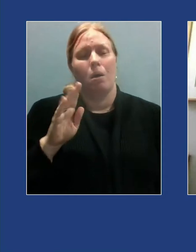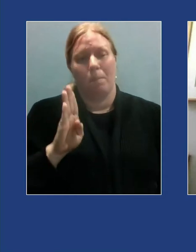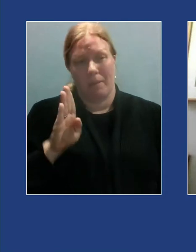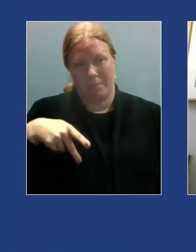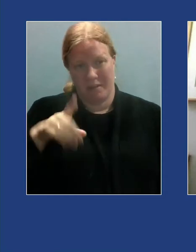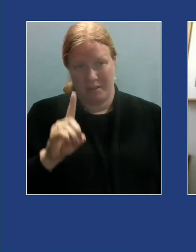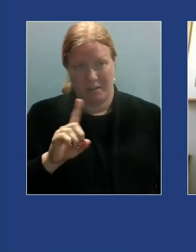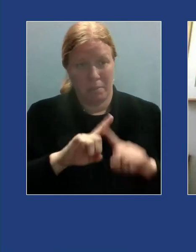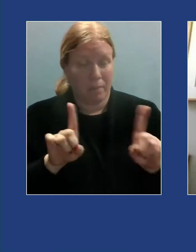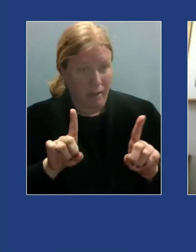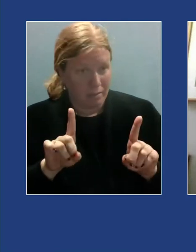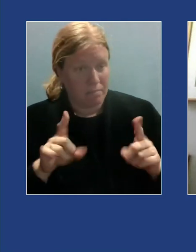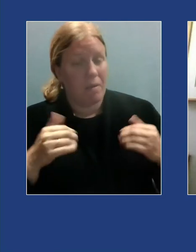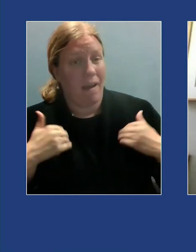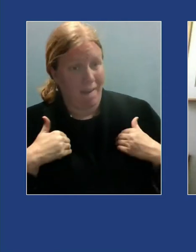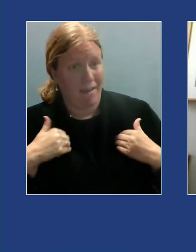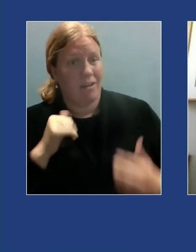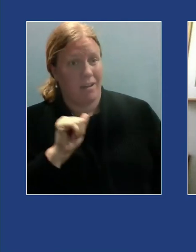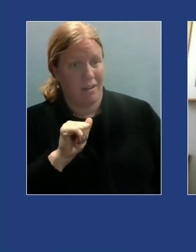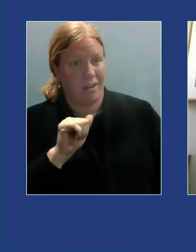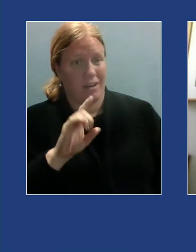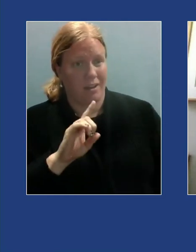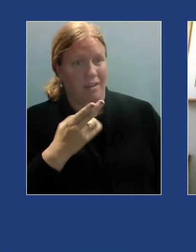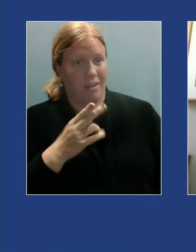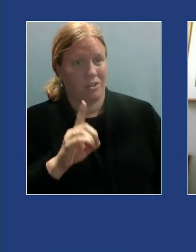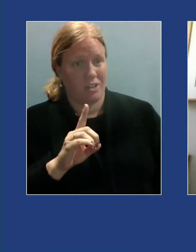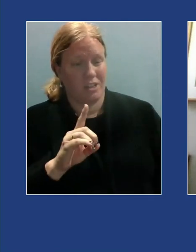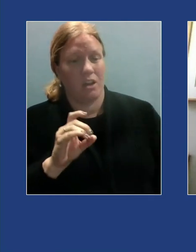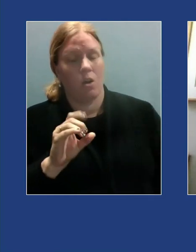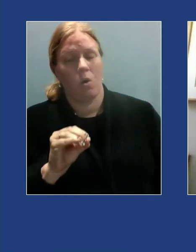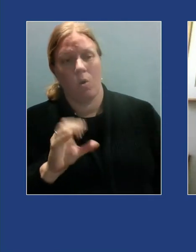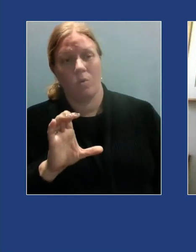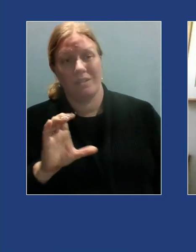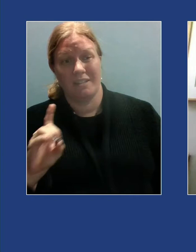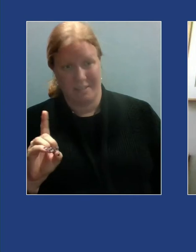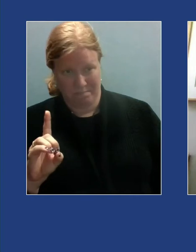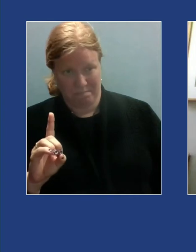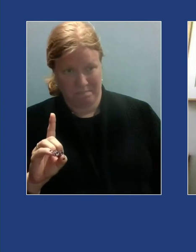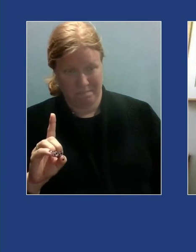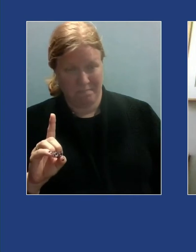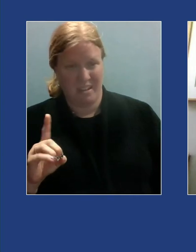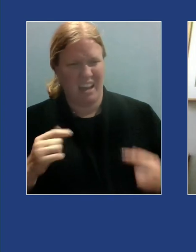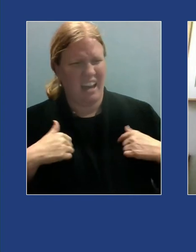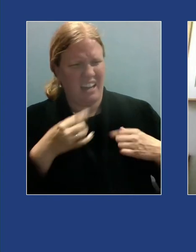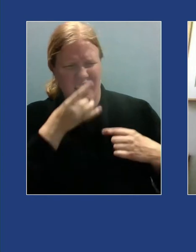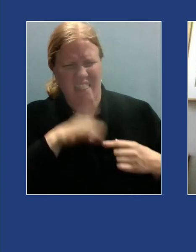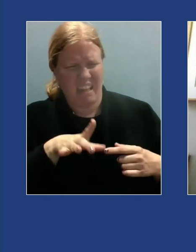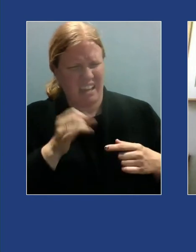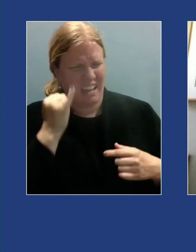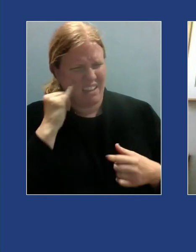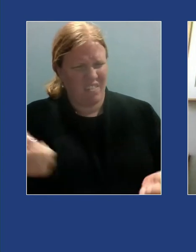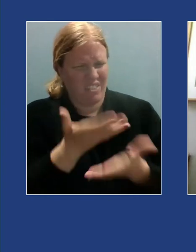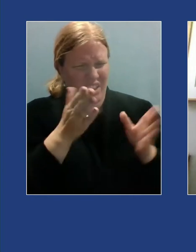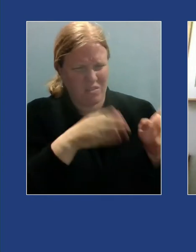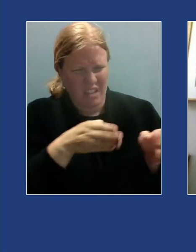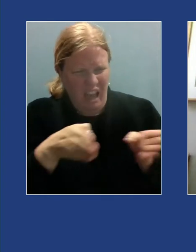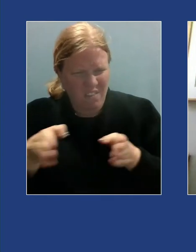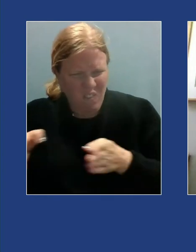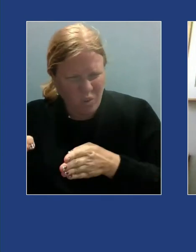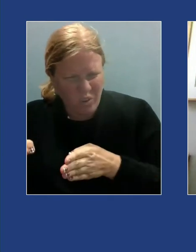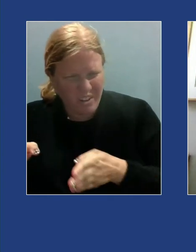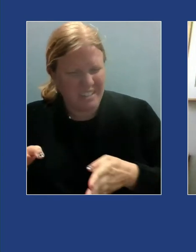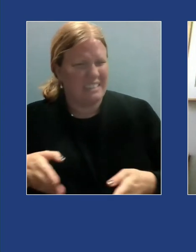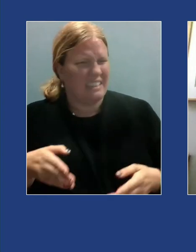I couldn't stand anything that felt out of order to me I'm highly intuitive and always knew when Nama had taken something of mine without